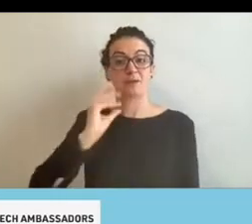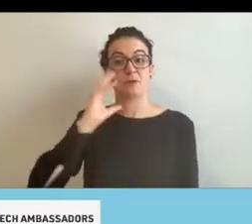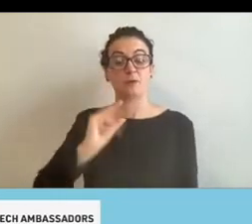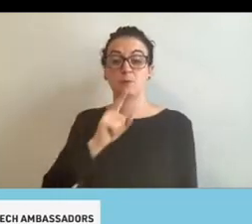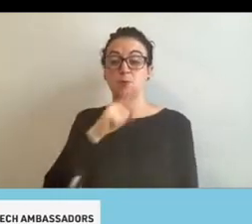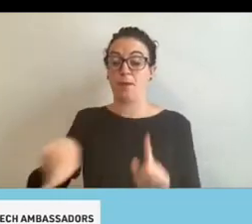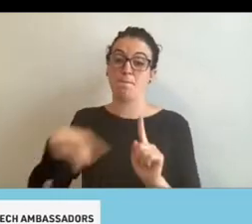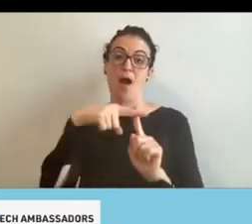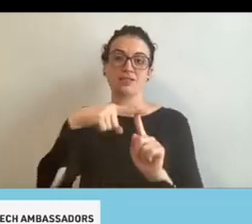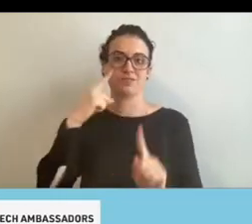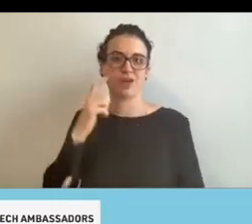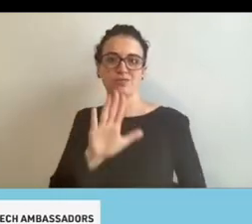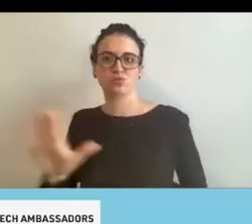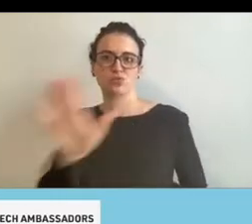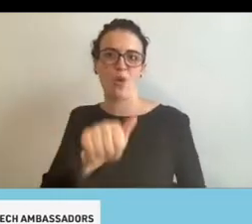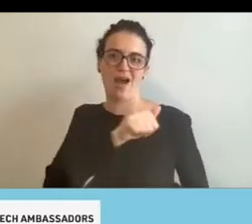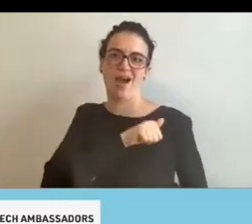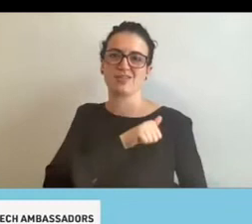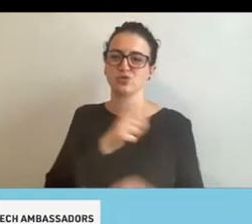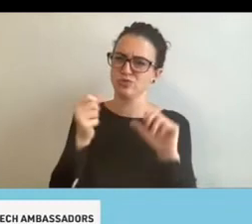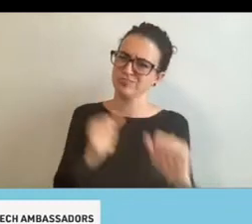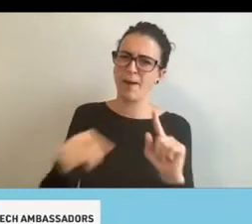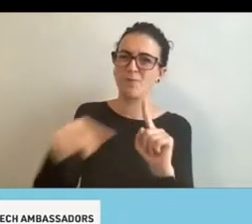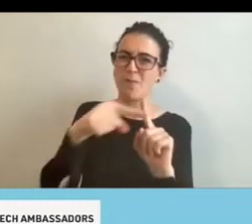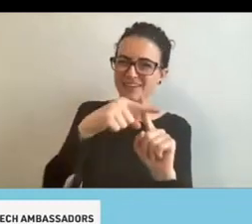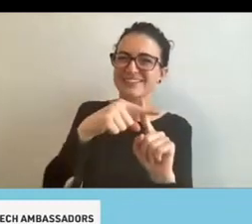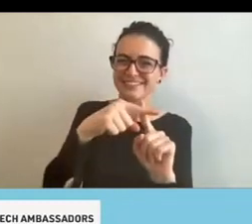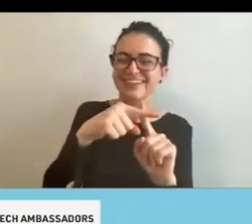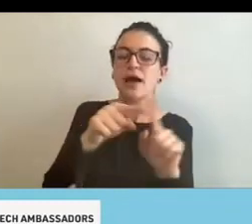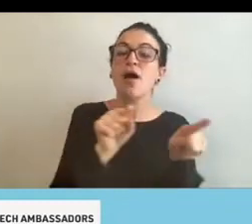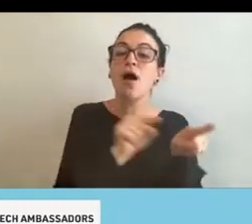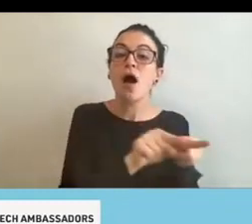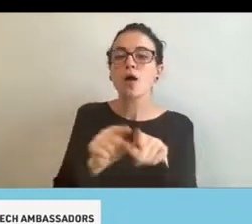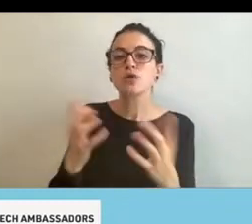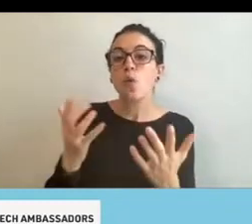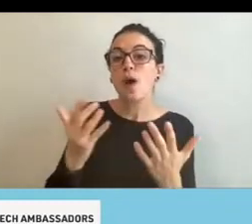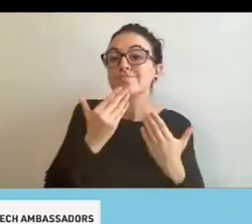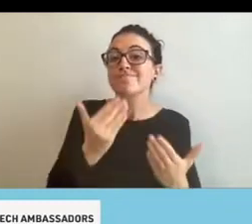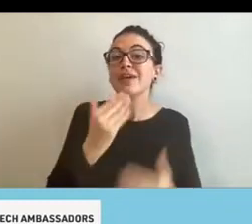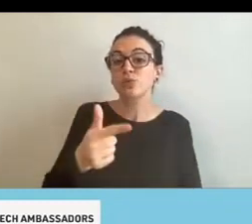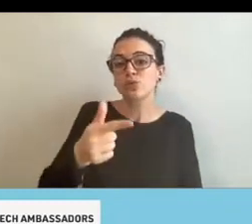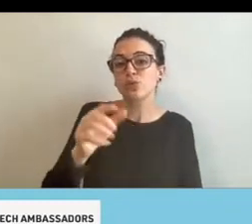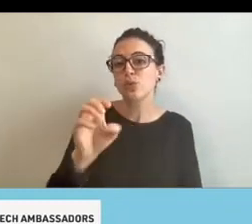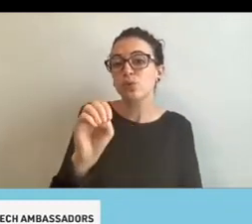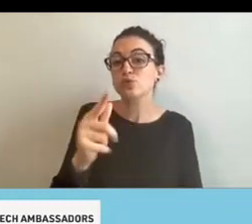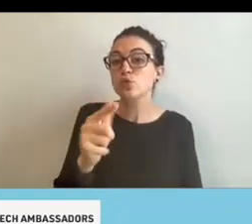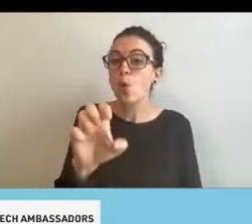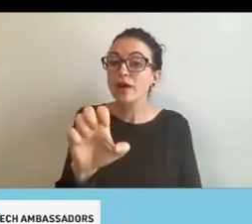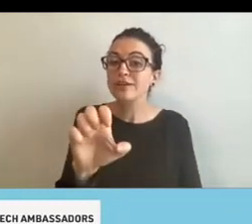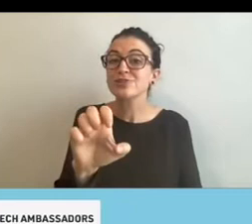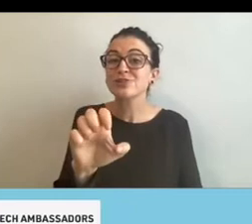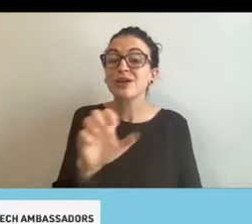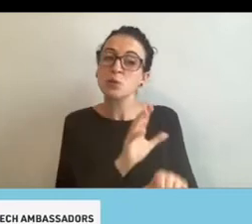positive atmosphere. So you guys are awesome. I also want to give a big shout out to George. Um, you know, all the, the hard work and